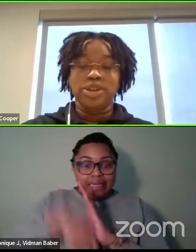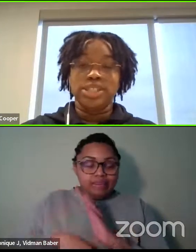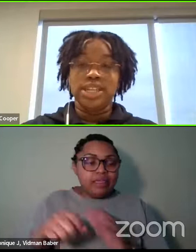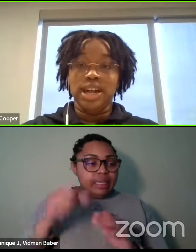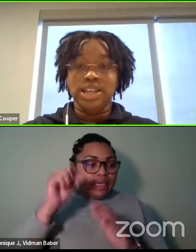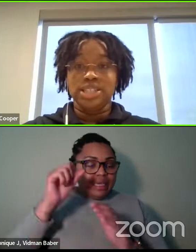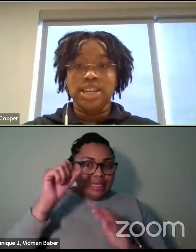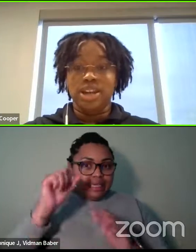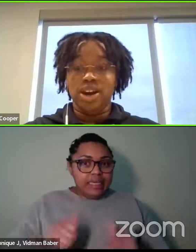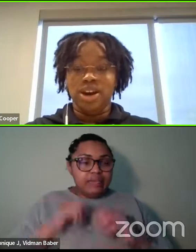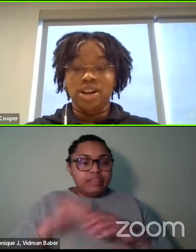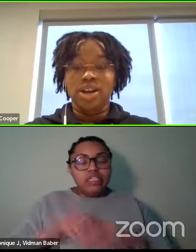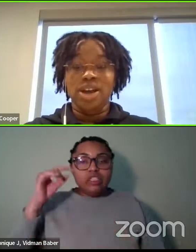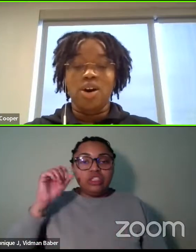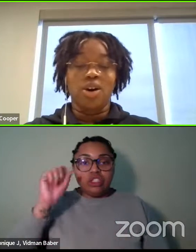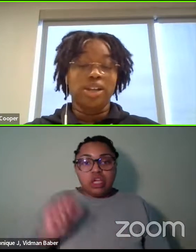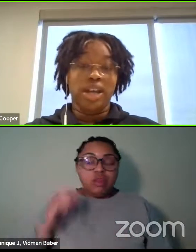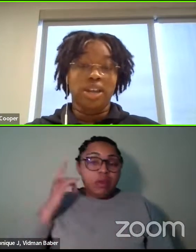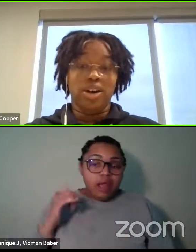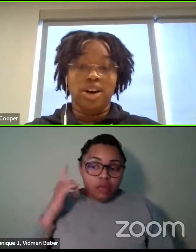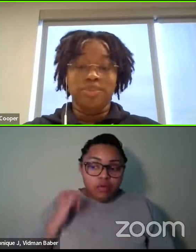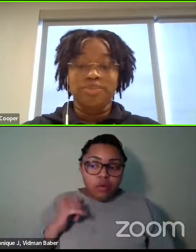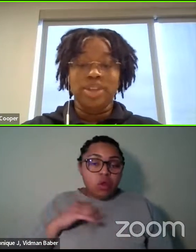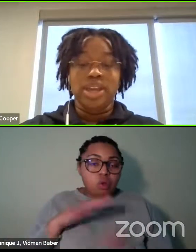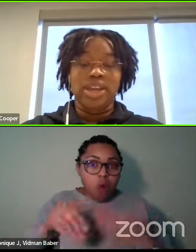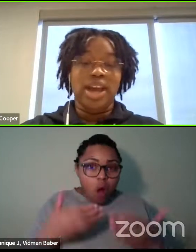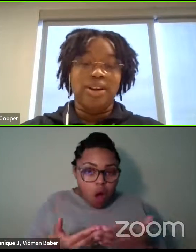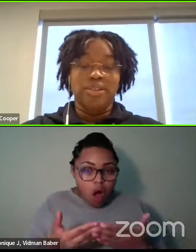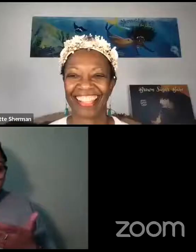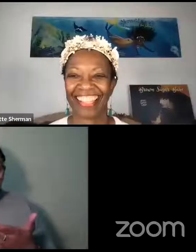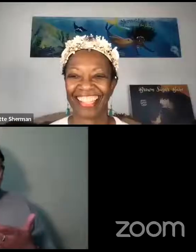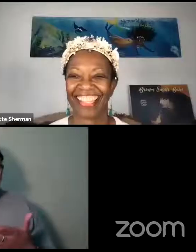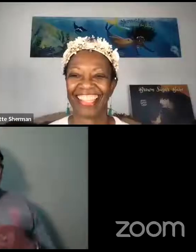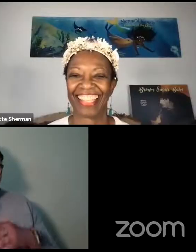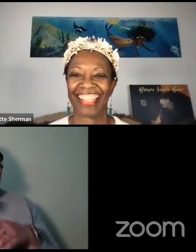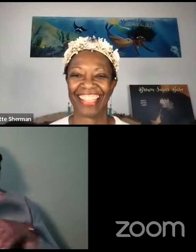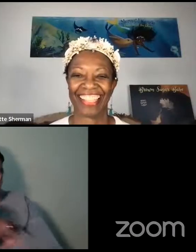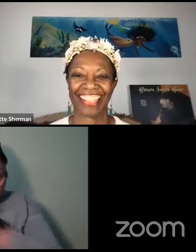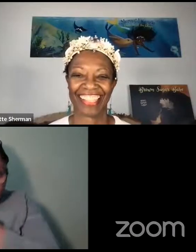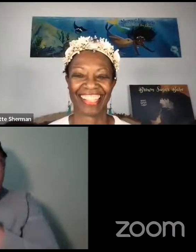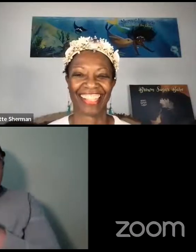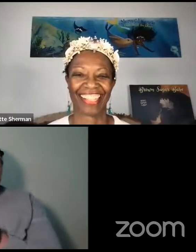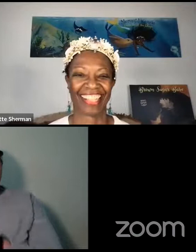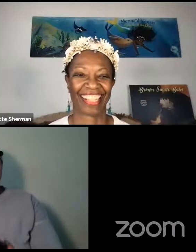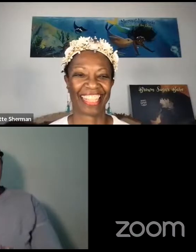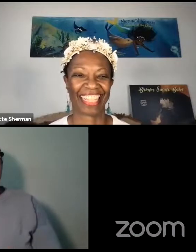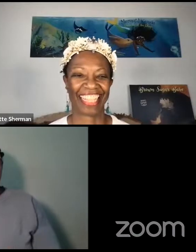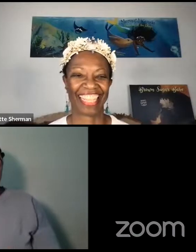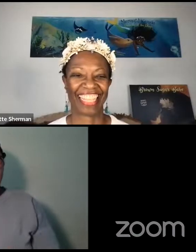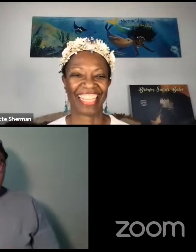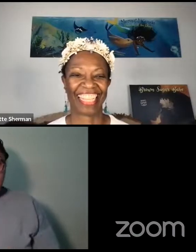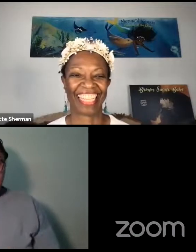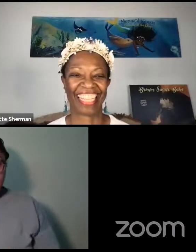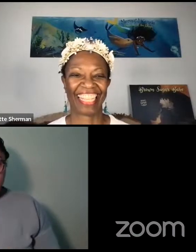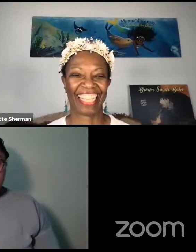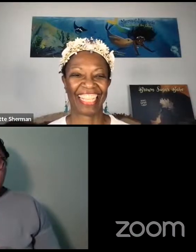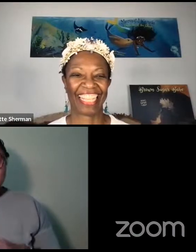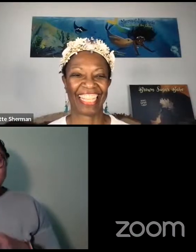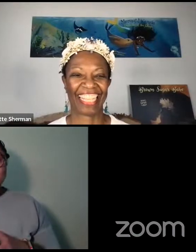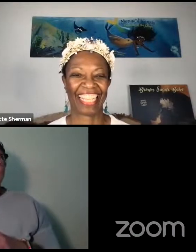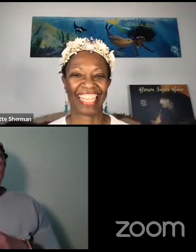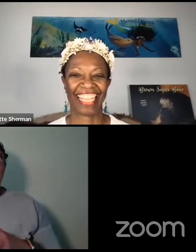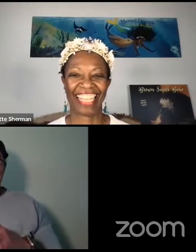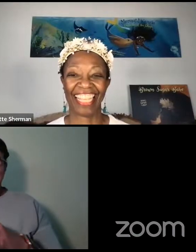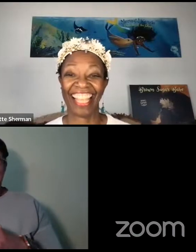where sea lions can honk all night long. Now let's begin with a short video from